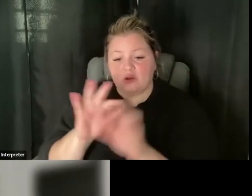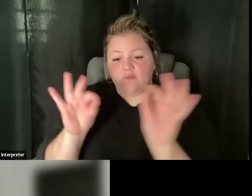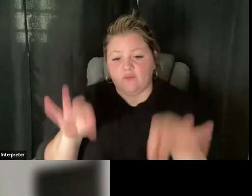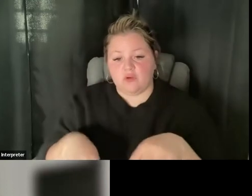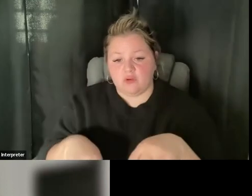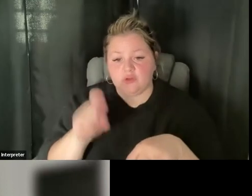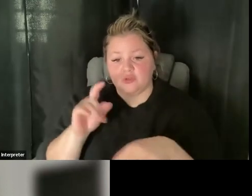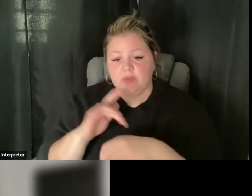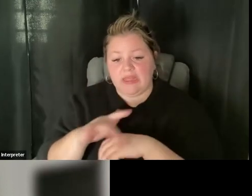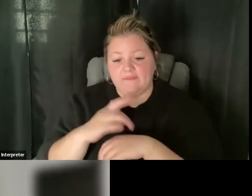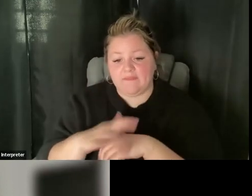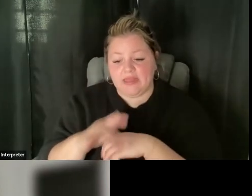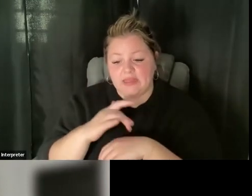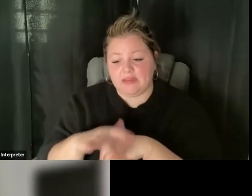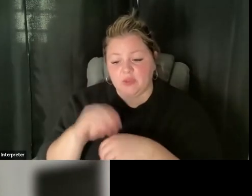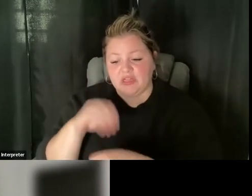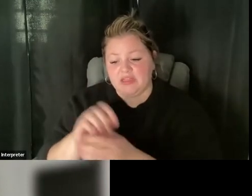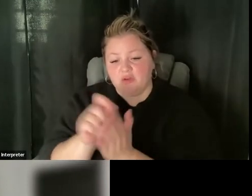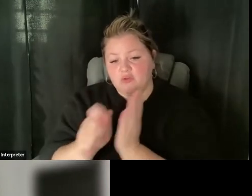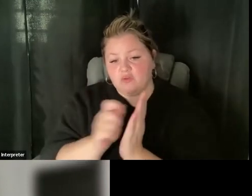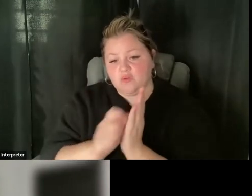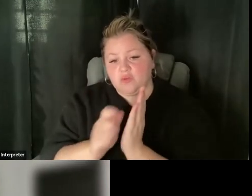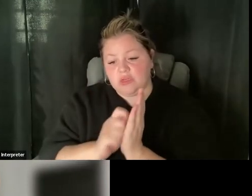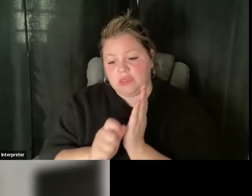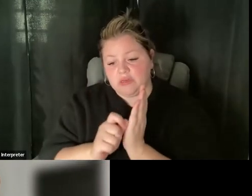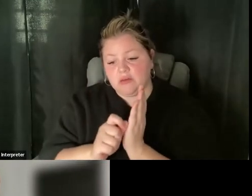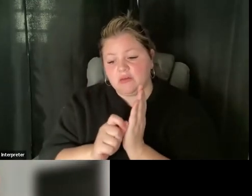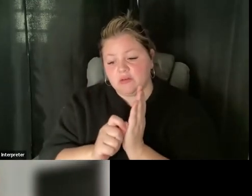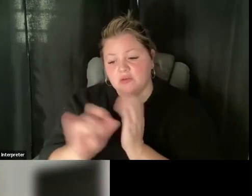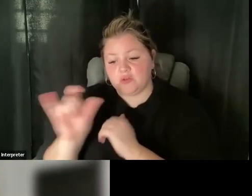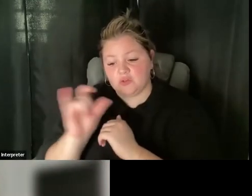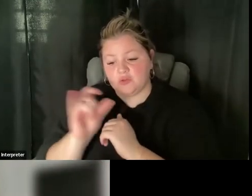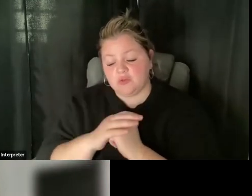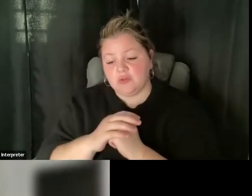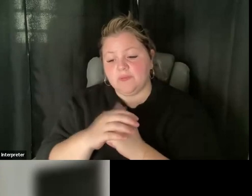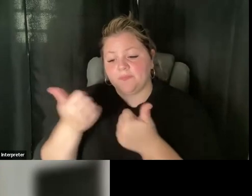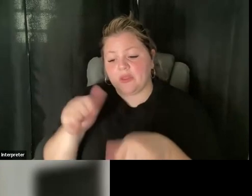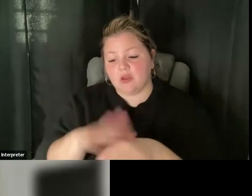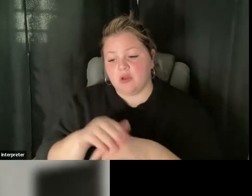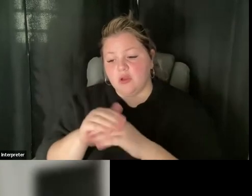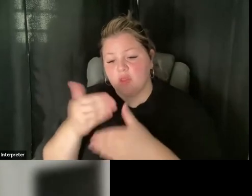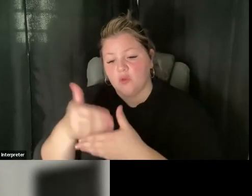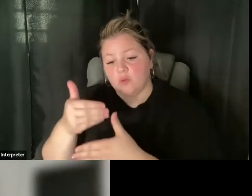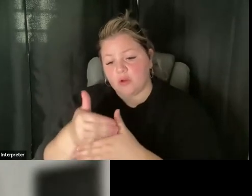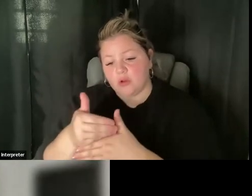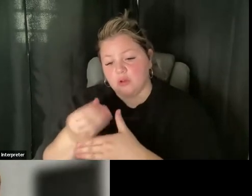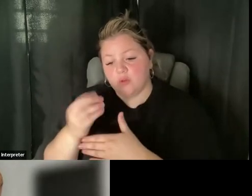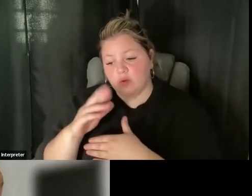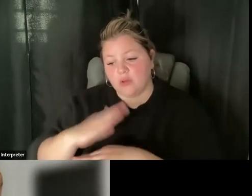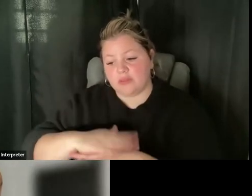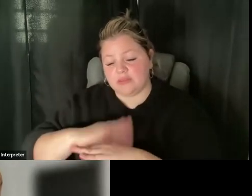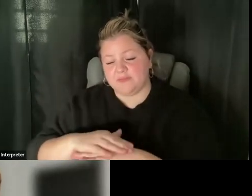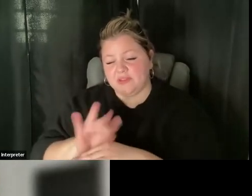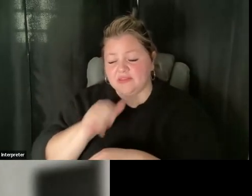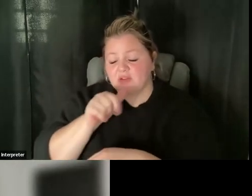also available in a written format, uh, posted on the wall or posted on the table. So this isn't a great